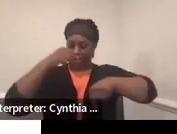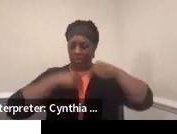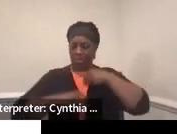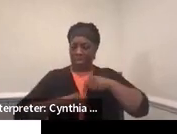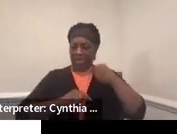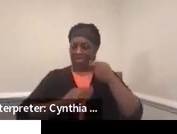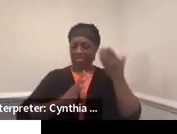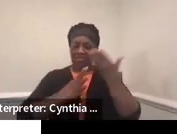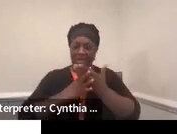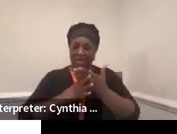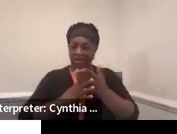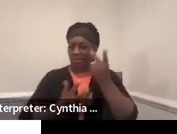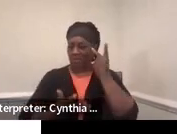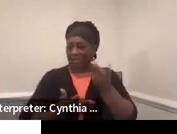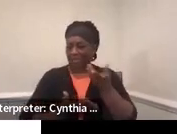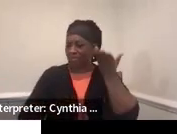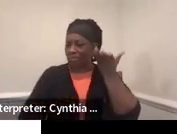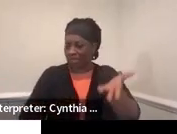consent.